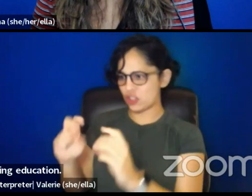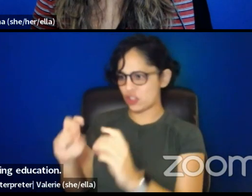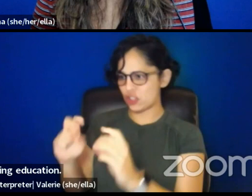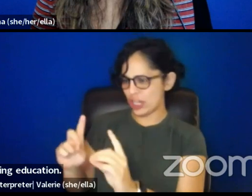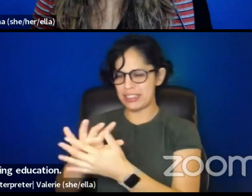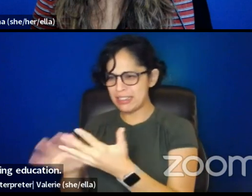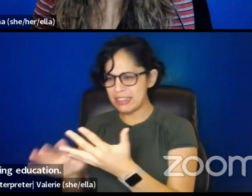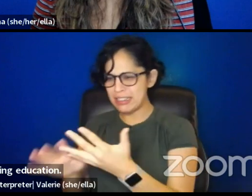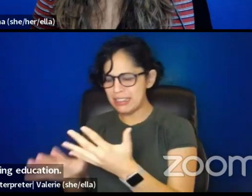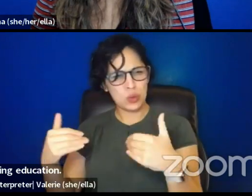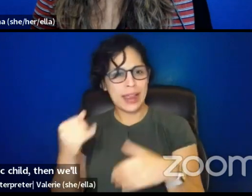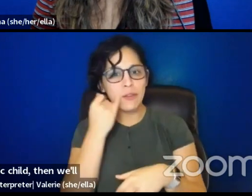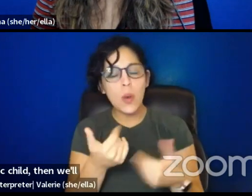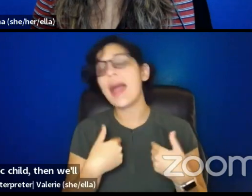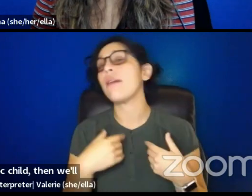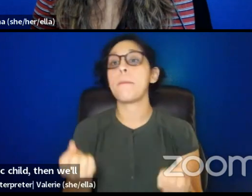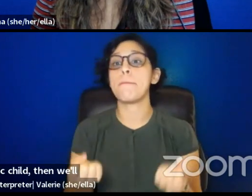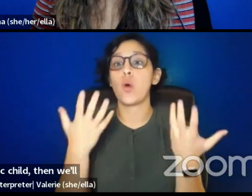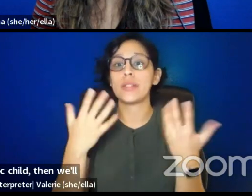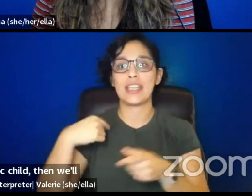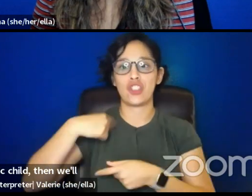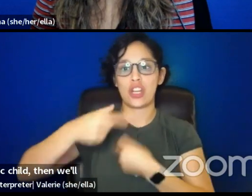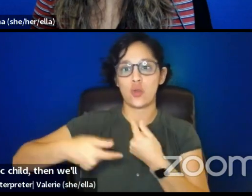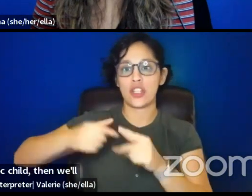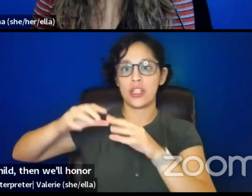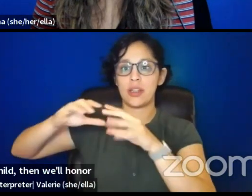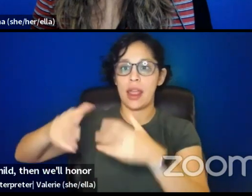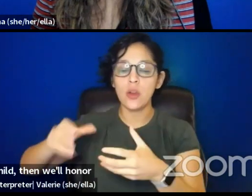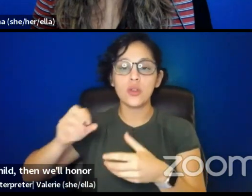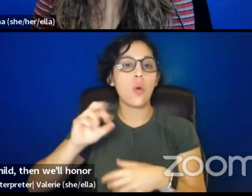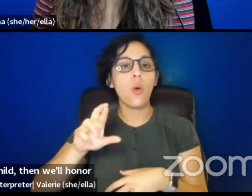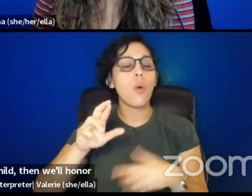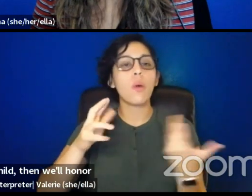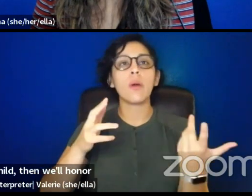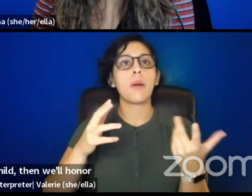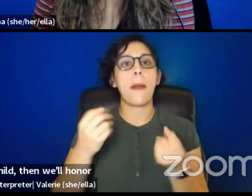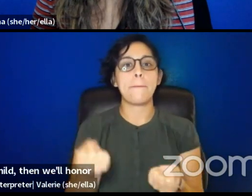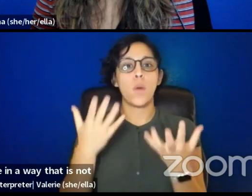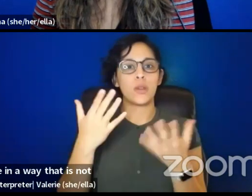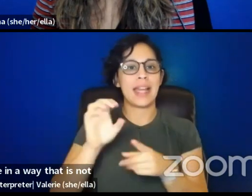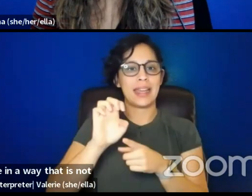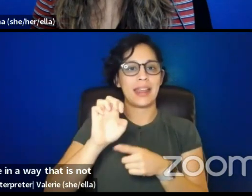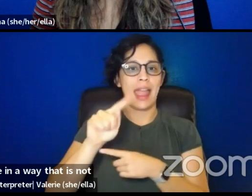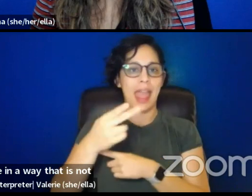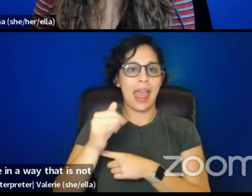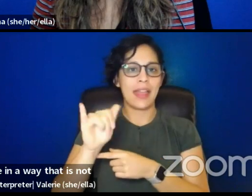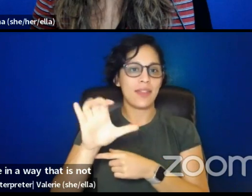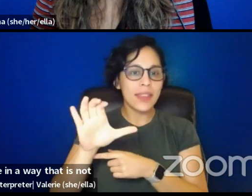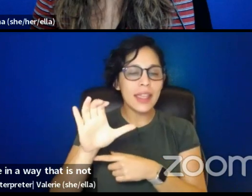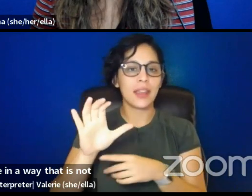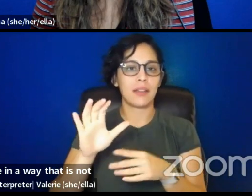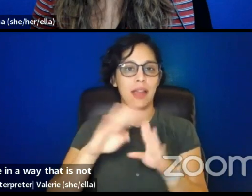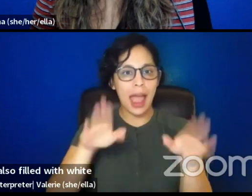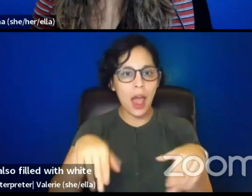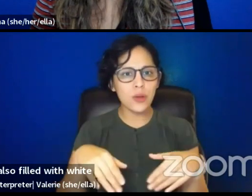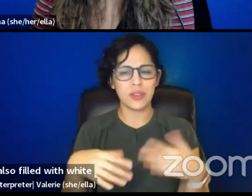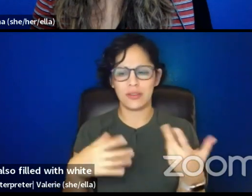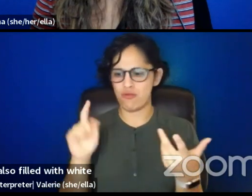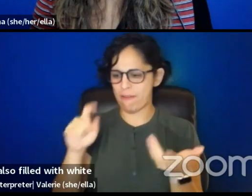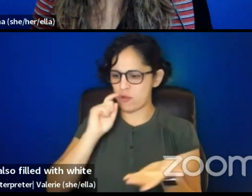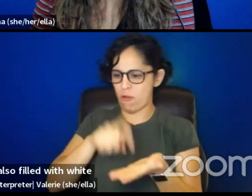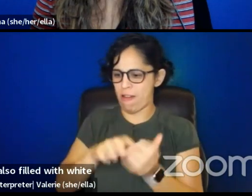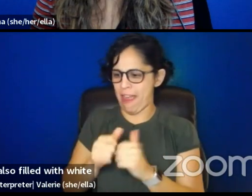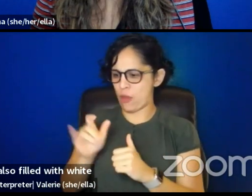then we'll honor their, their multi-ethnic existence in a way that is not harmful and in a way that isn't also filled with white supremacy. And so